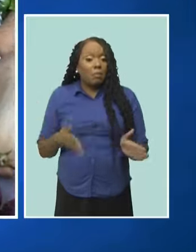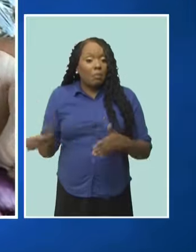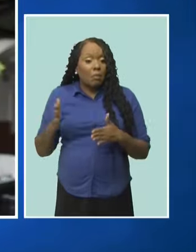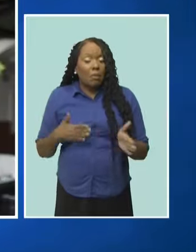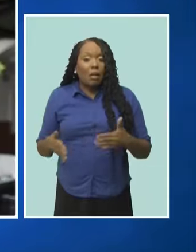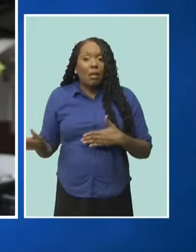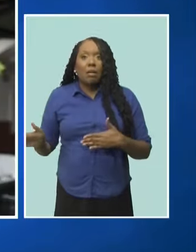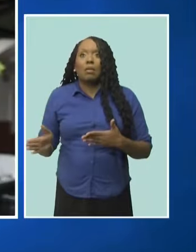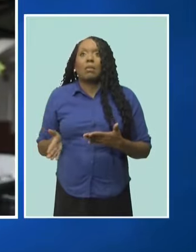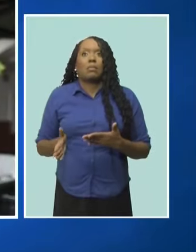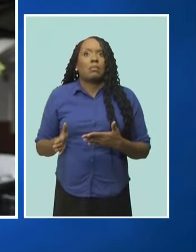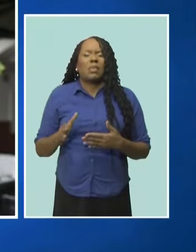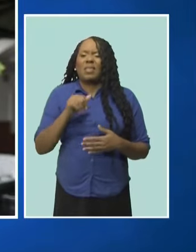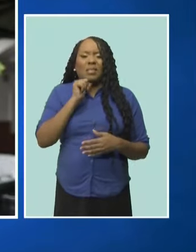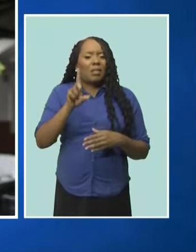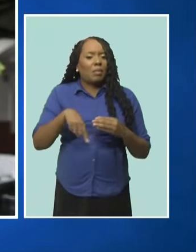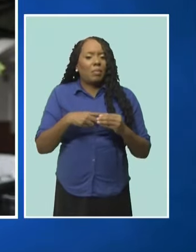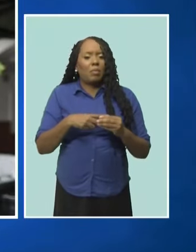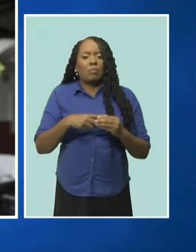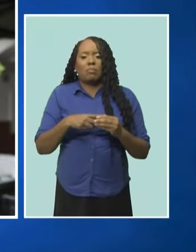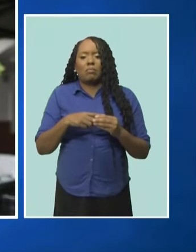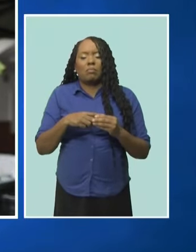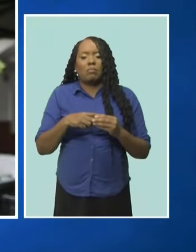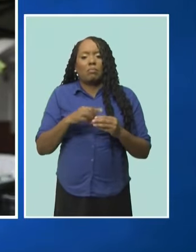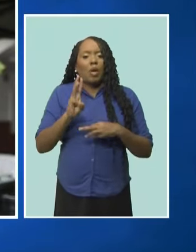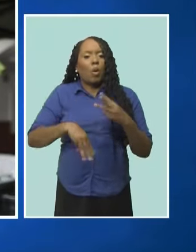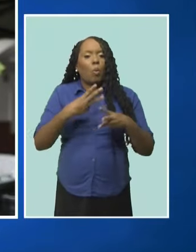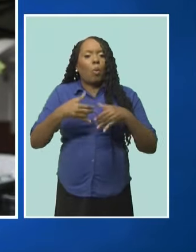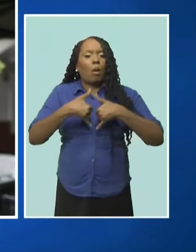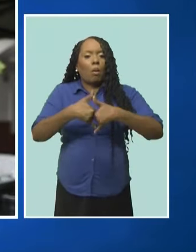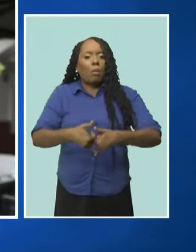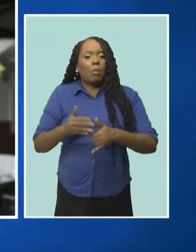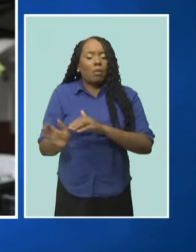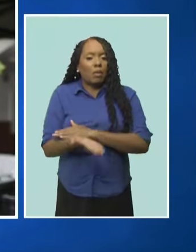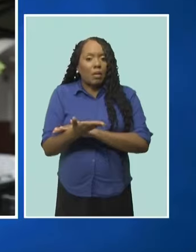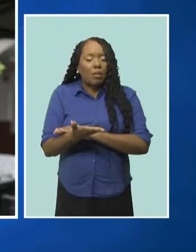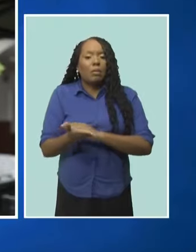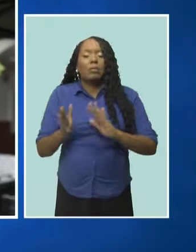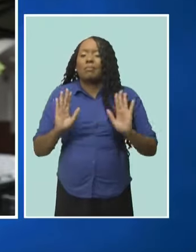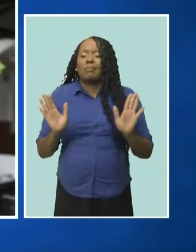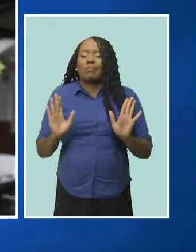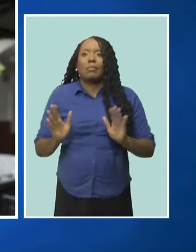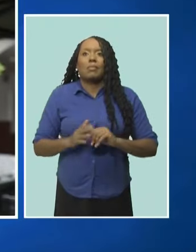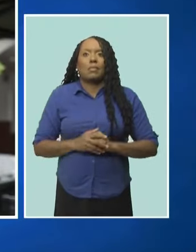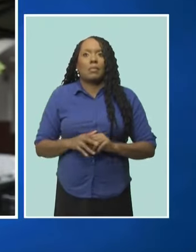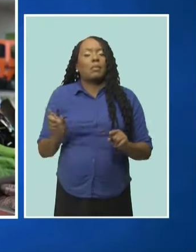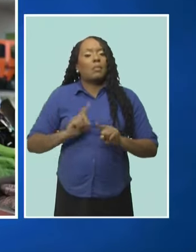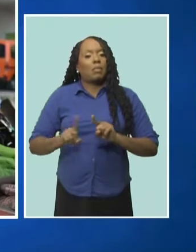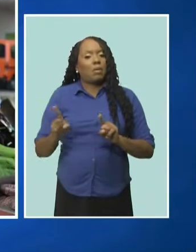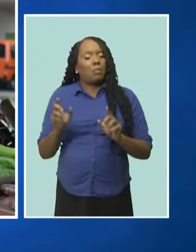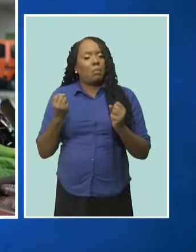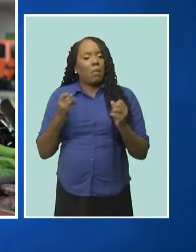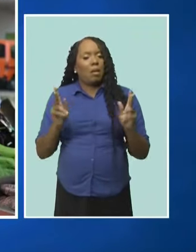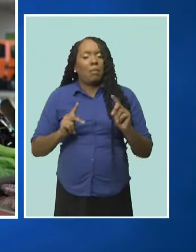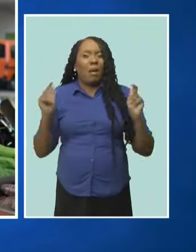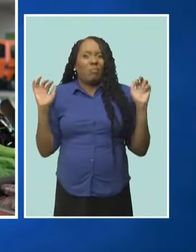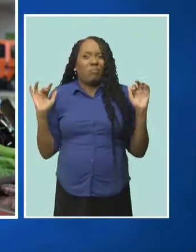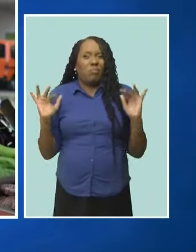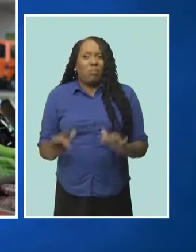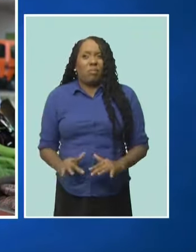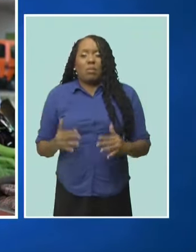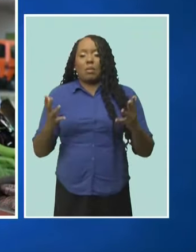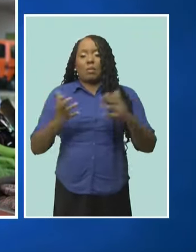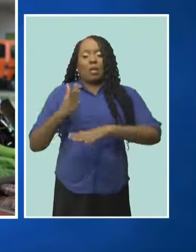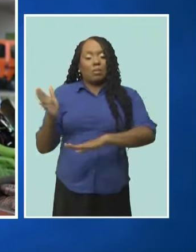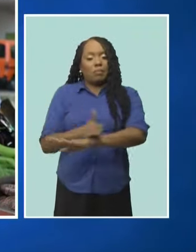with the World Cup. But understanding that the world will be here for the World Cup, we are talking about a development.